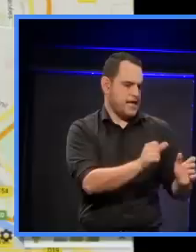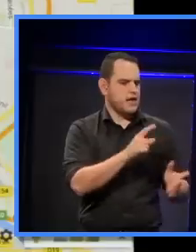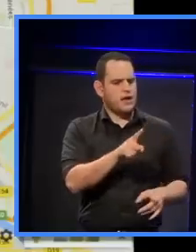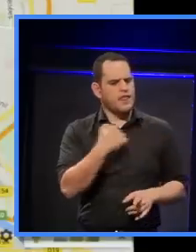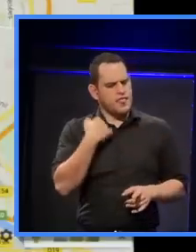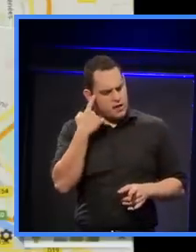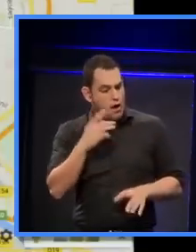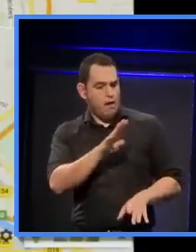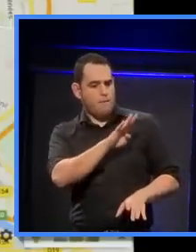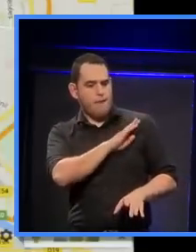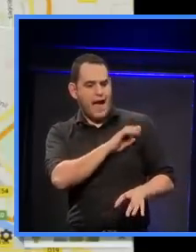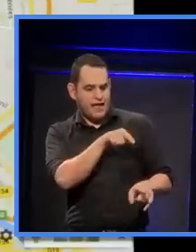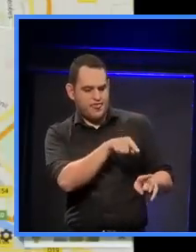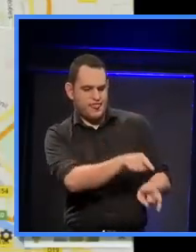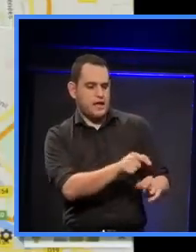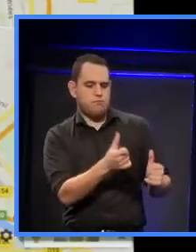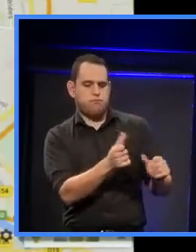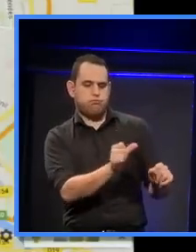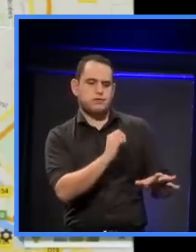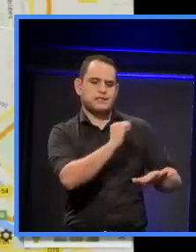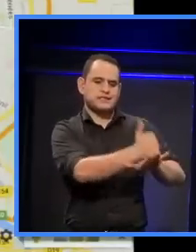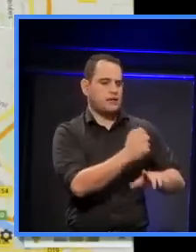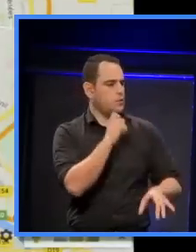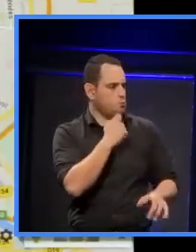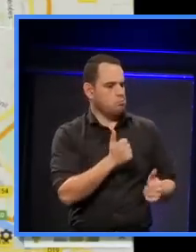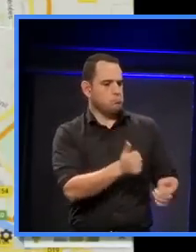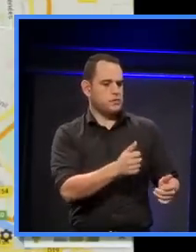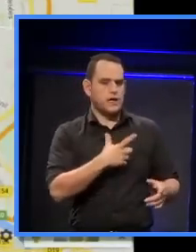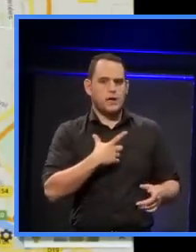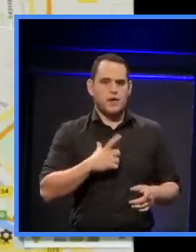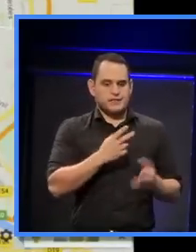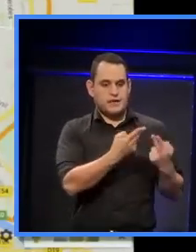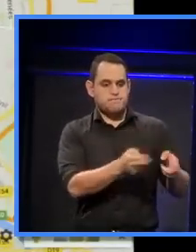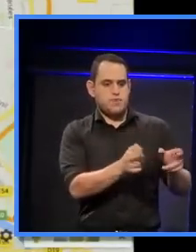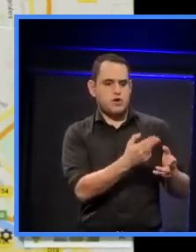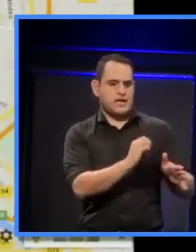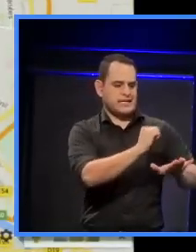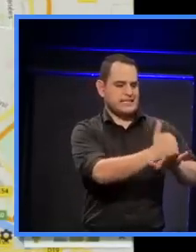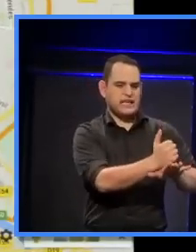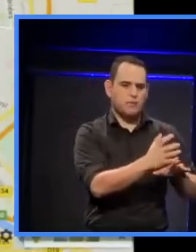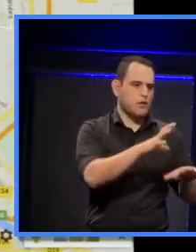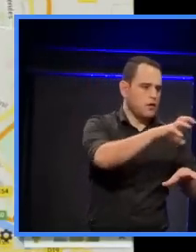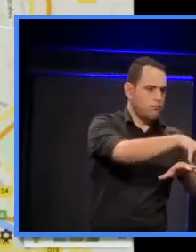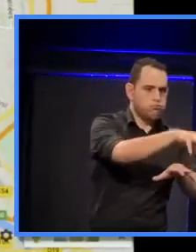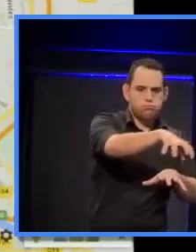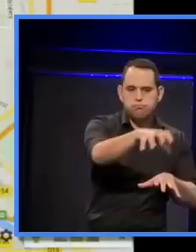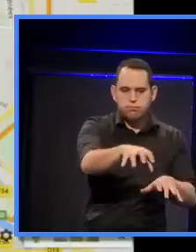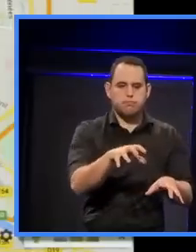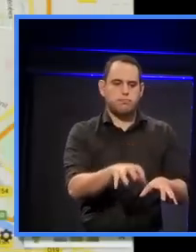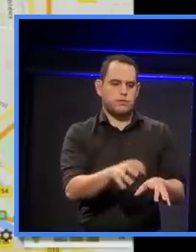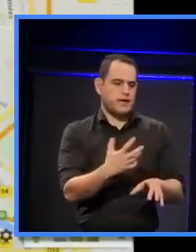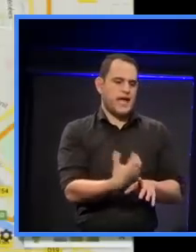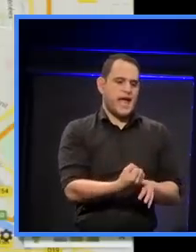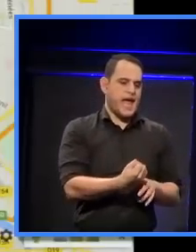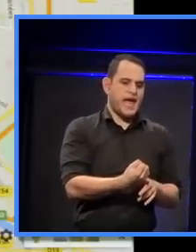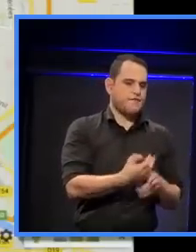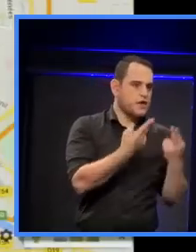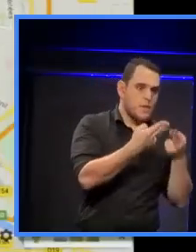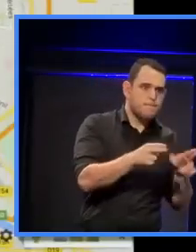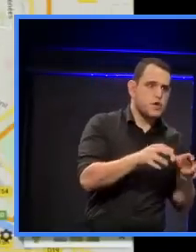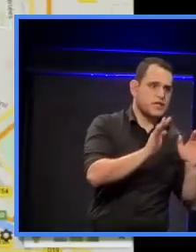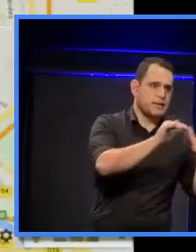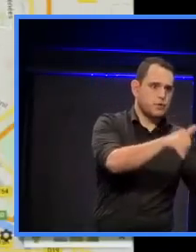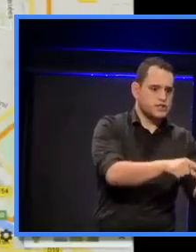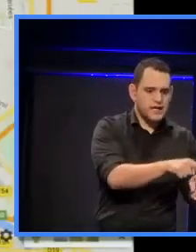Viet, which has an already existing music precinct, which consists of the Cité de la Musique,